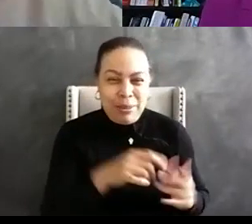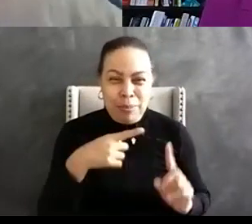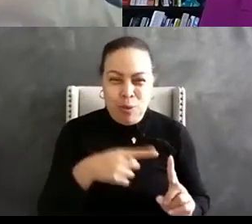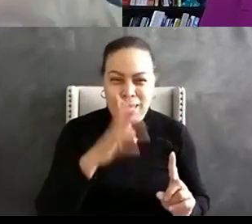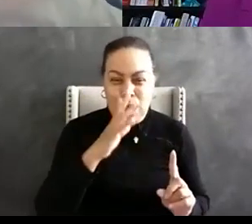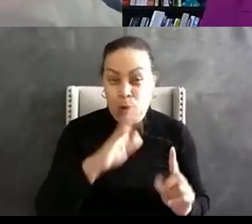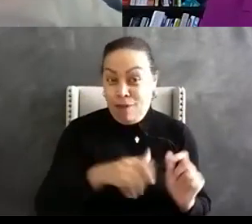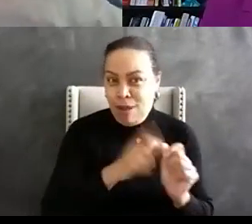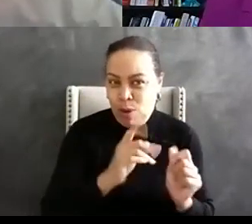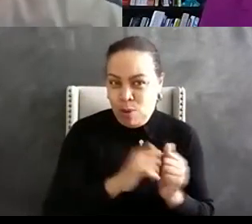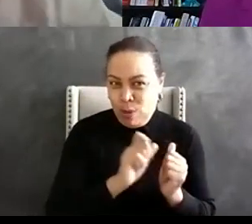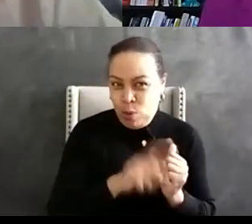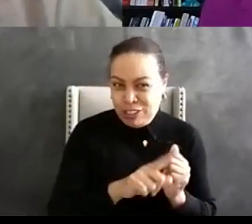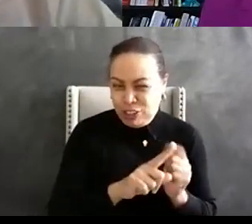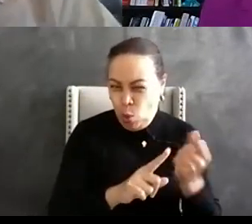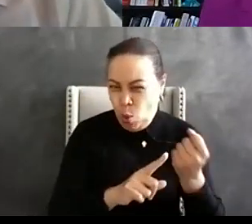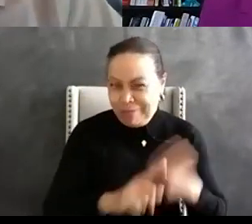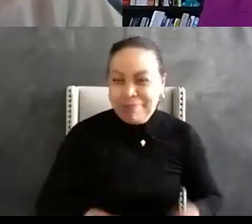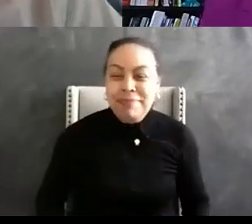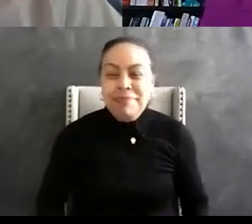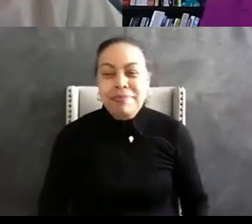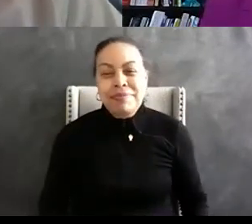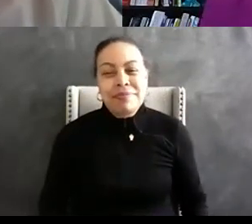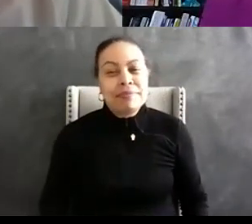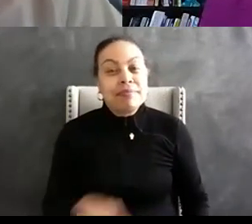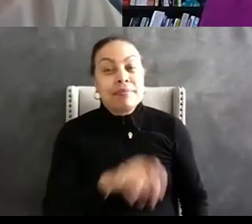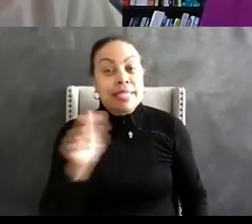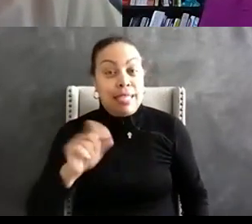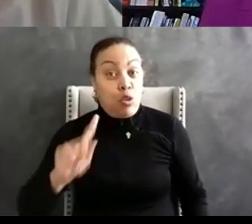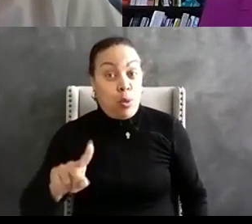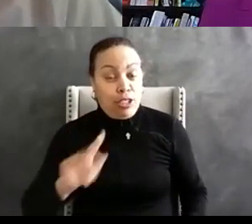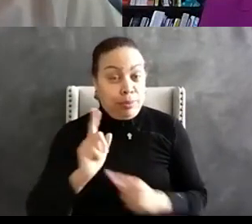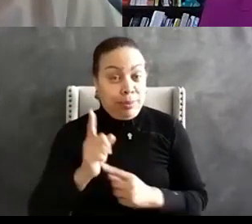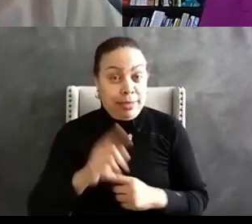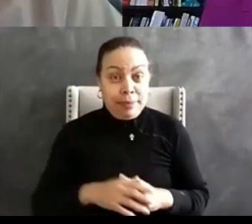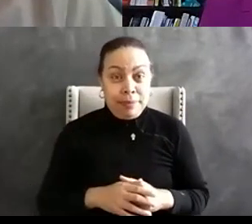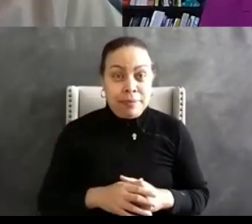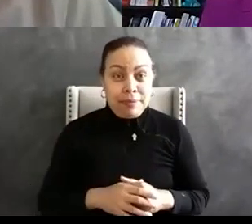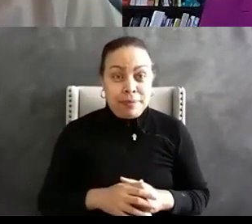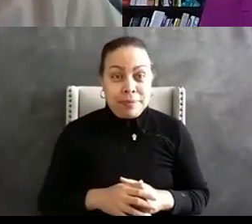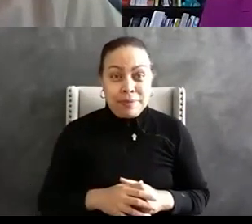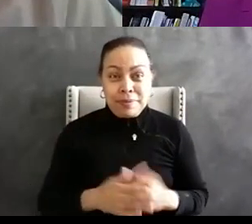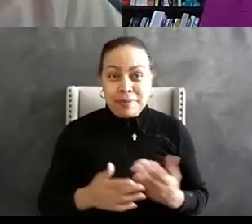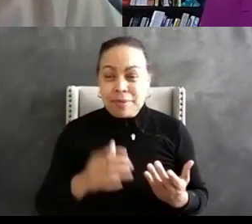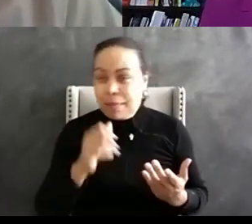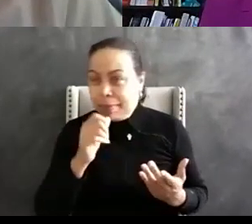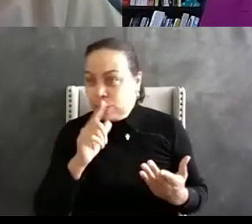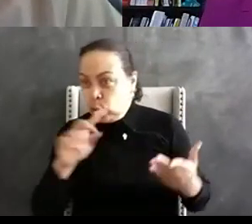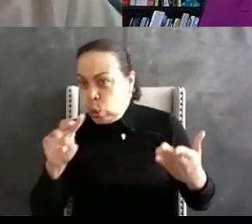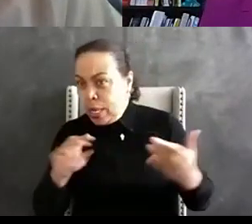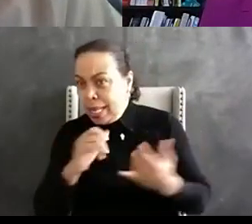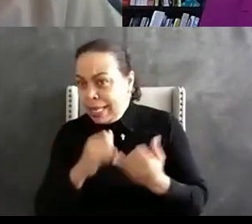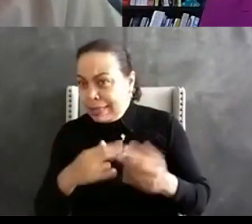question after this question so uh the next question i came i don't want to butcher your last name is uh comes from